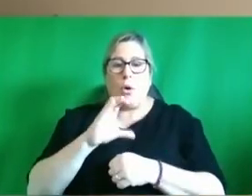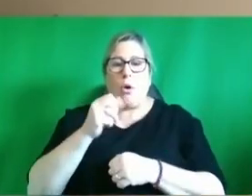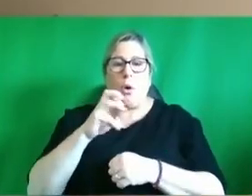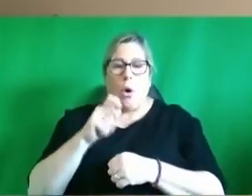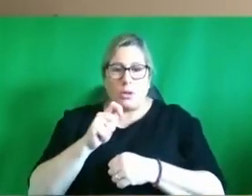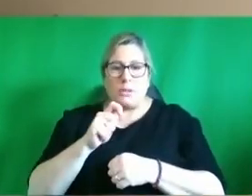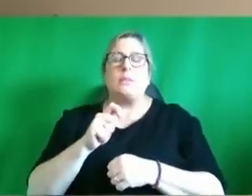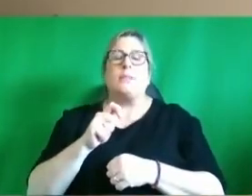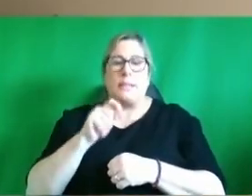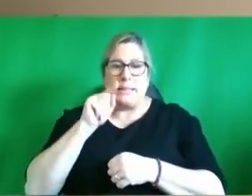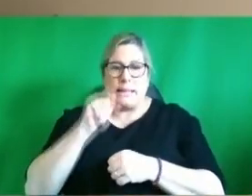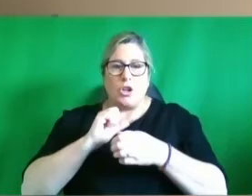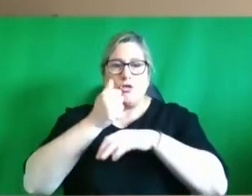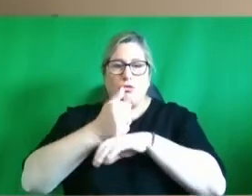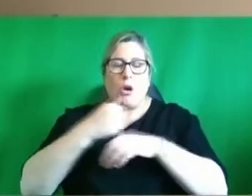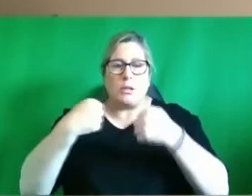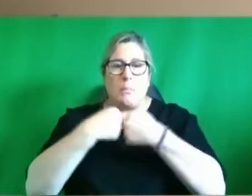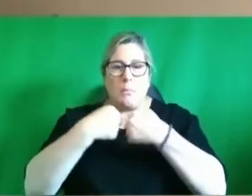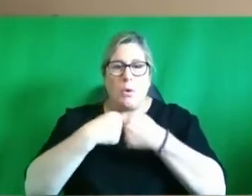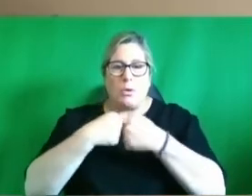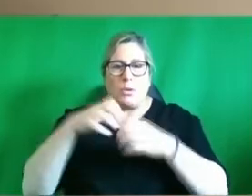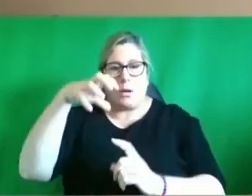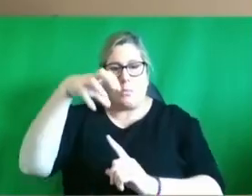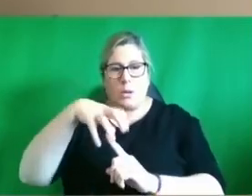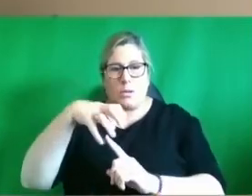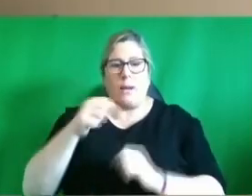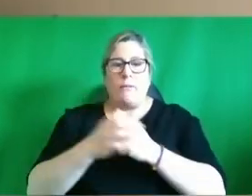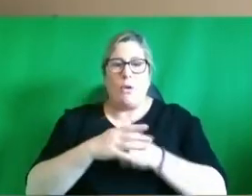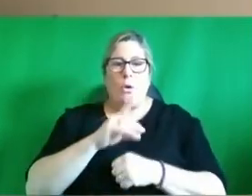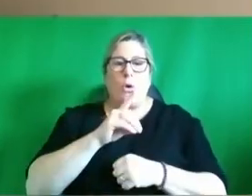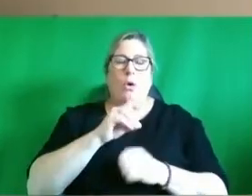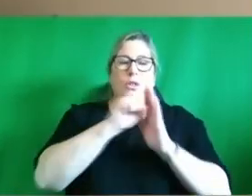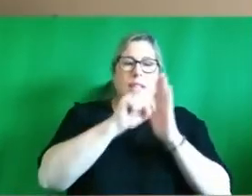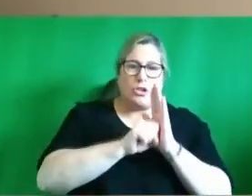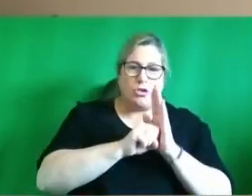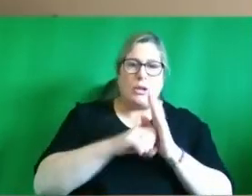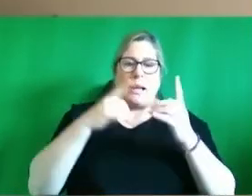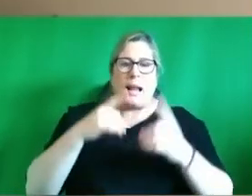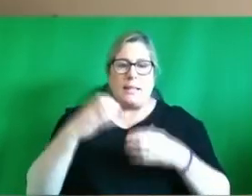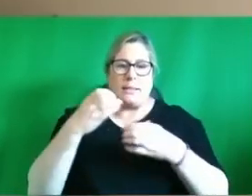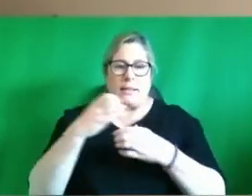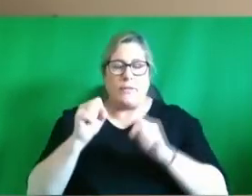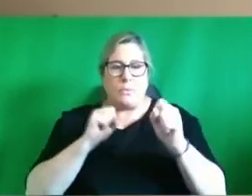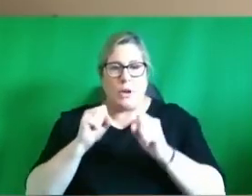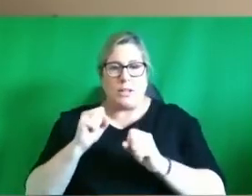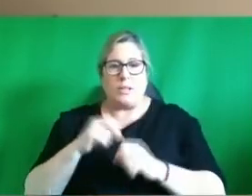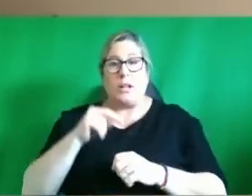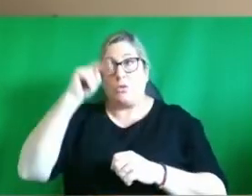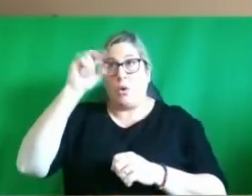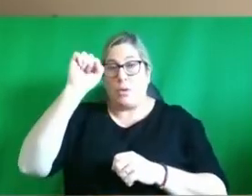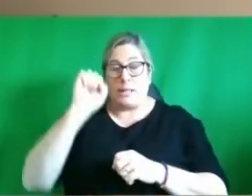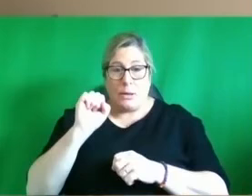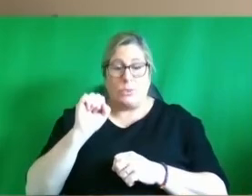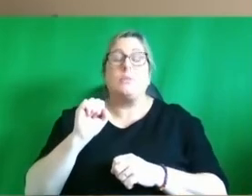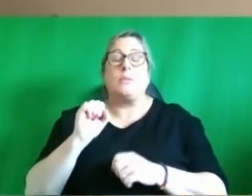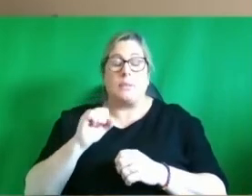it comprises of statutory health and social care providers in the Republic of Ireland and in Northern Ireland in the Republic of Ireland